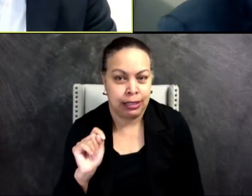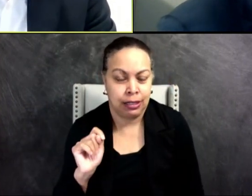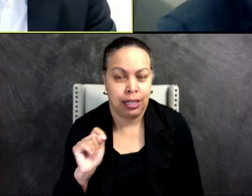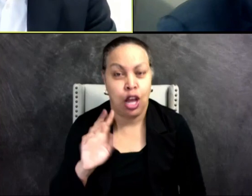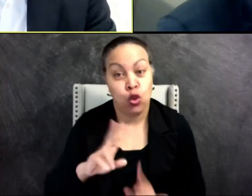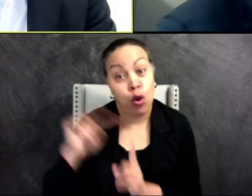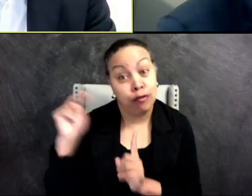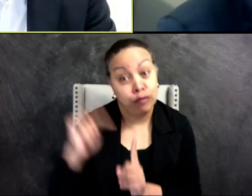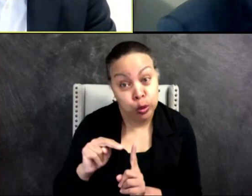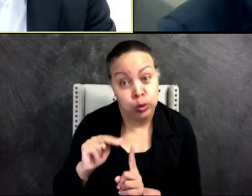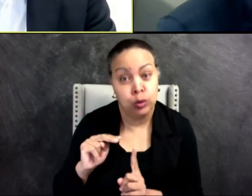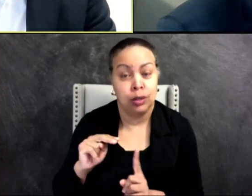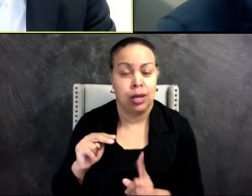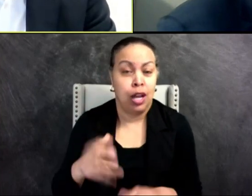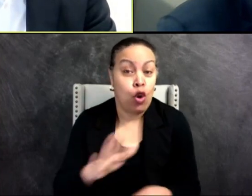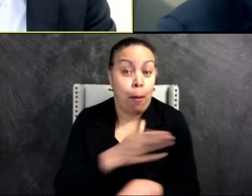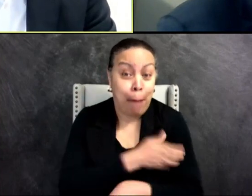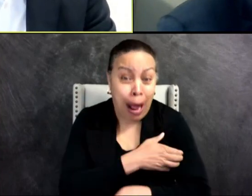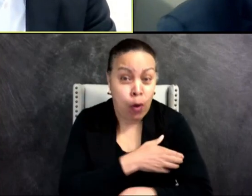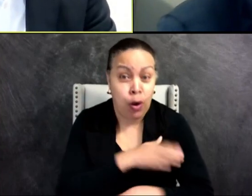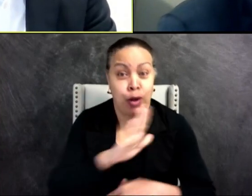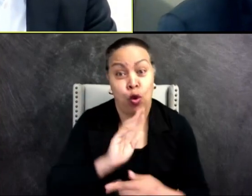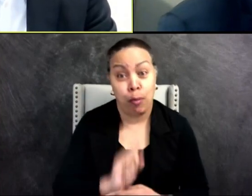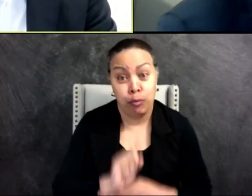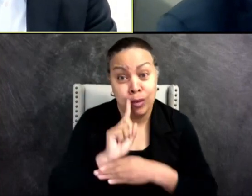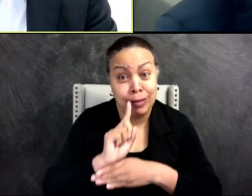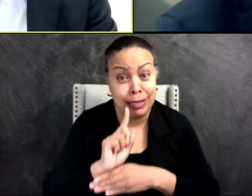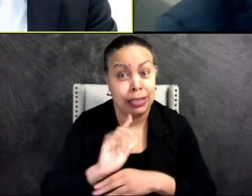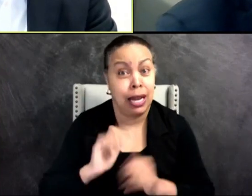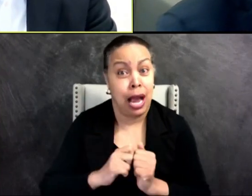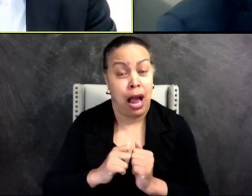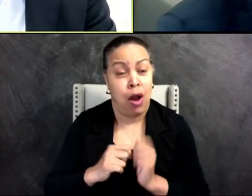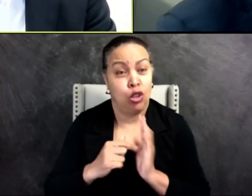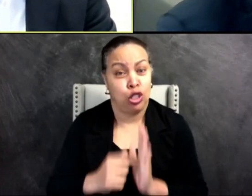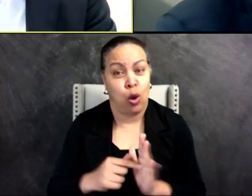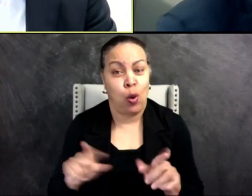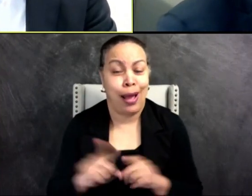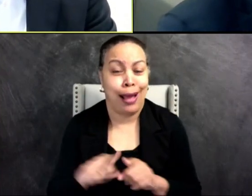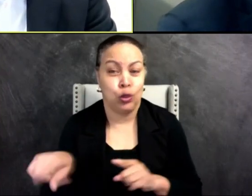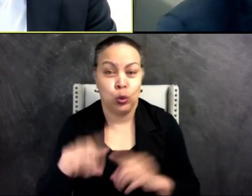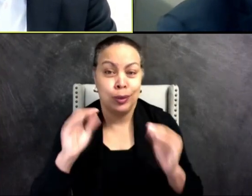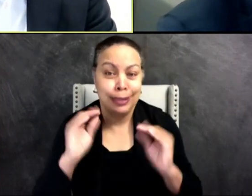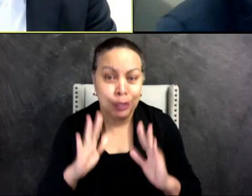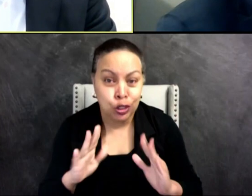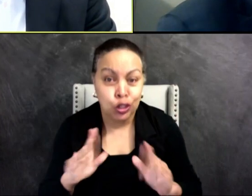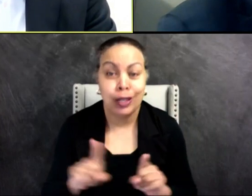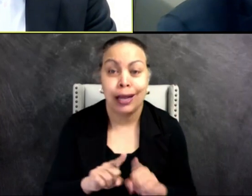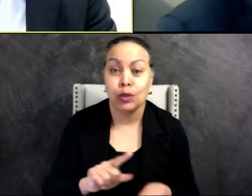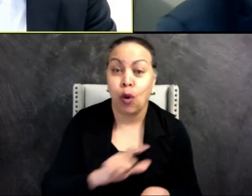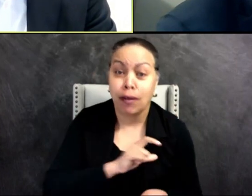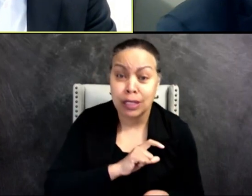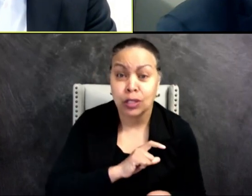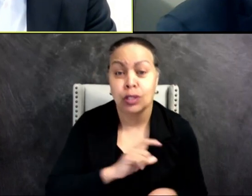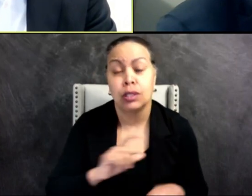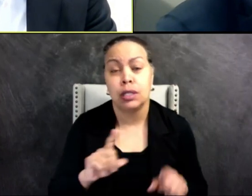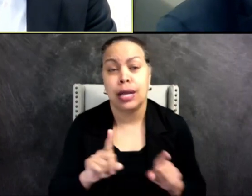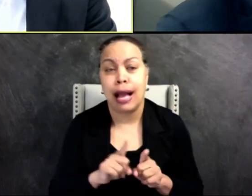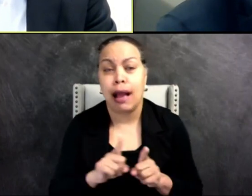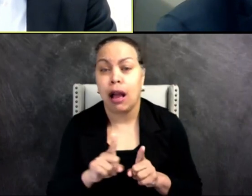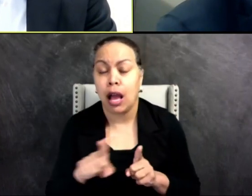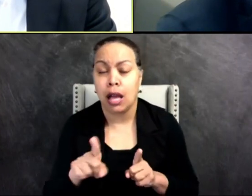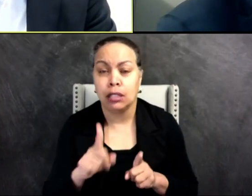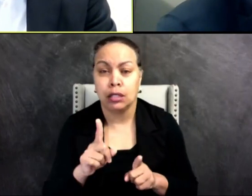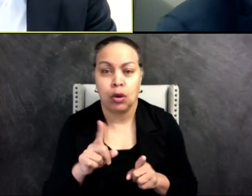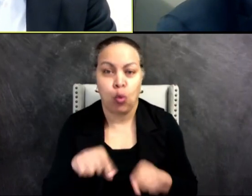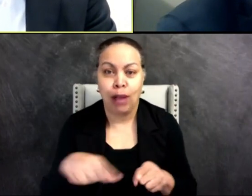It's about power and privilege and how that manifests in you as a teacher, as a police officer, by the decisions you made,